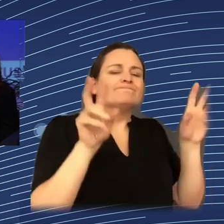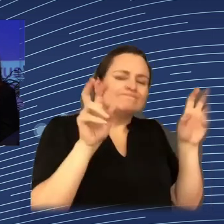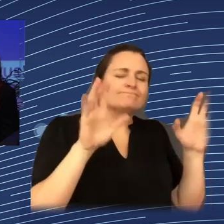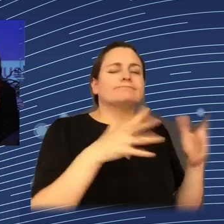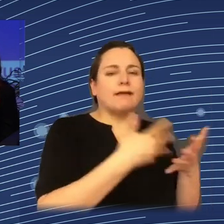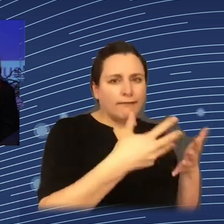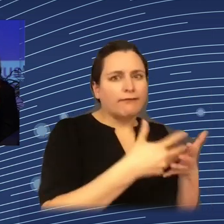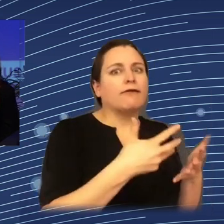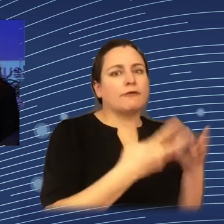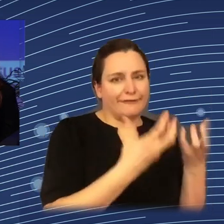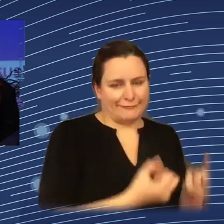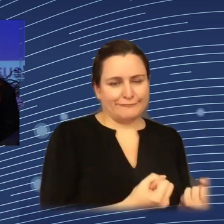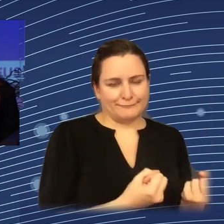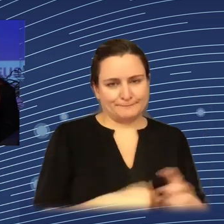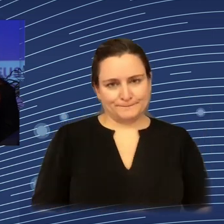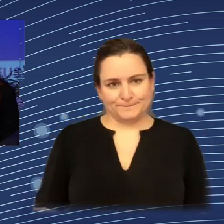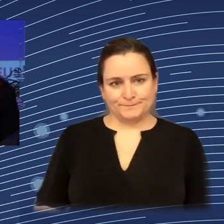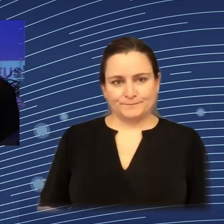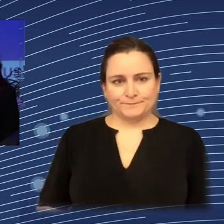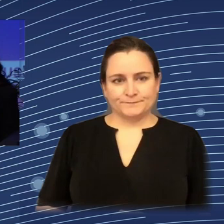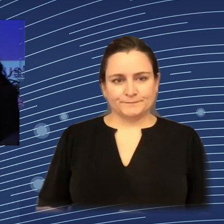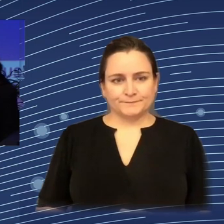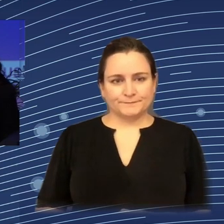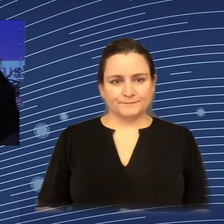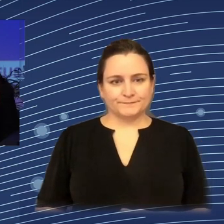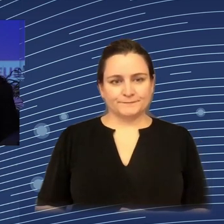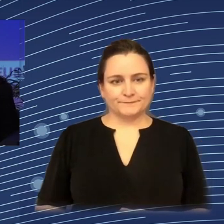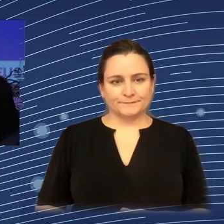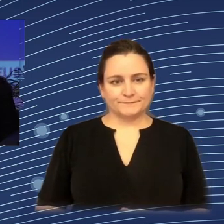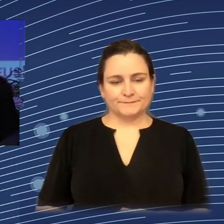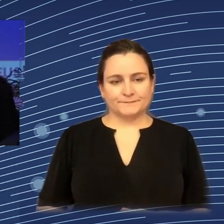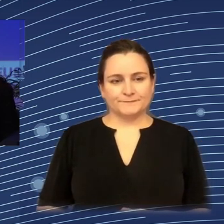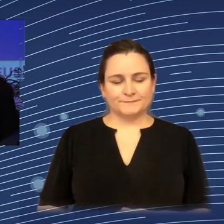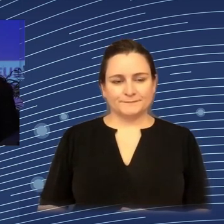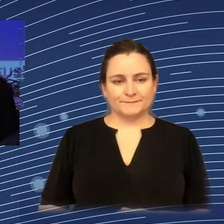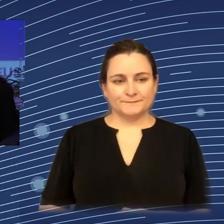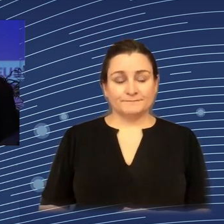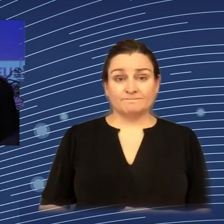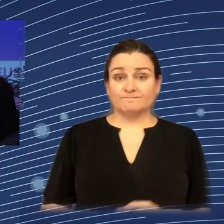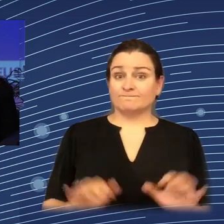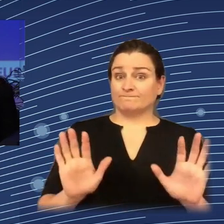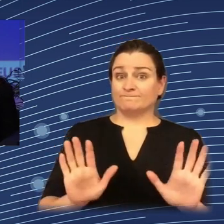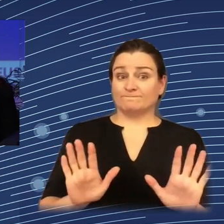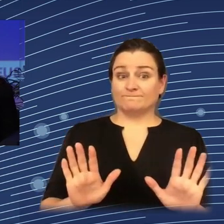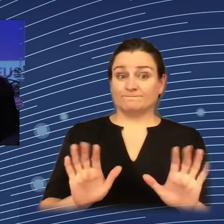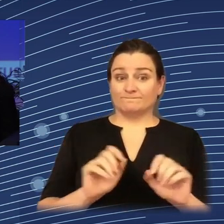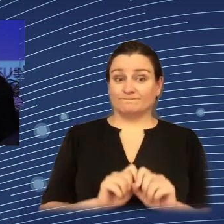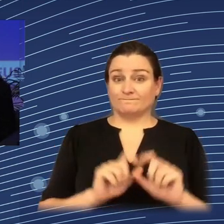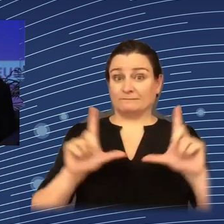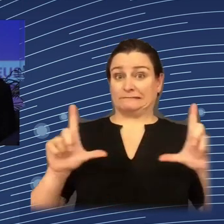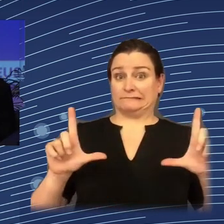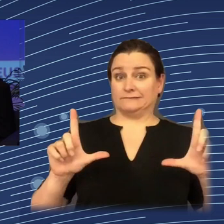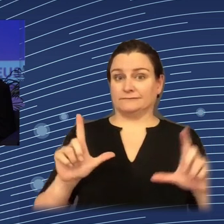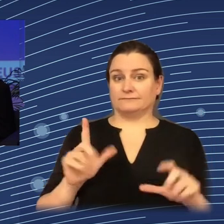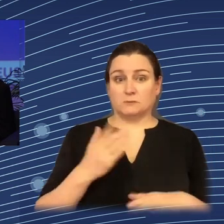us a lot of advantages. If the clicker works. Sorry about that. It seemed to work before. Okay.